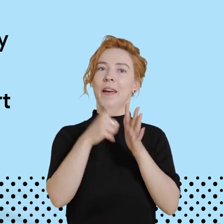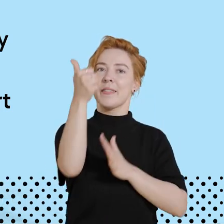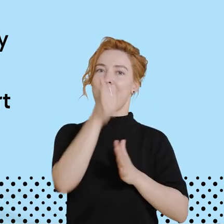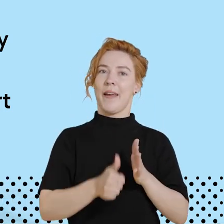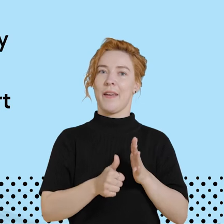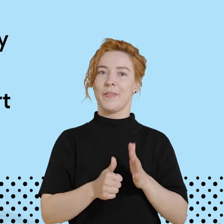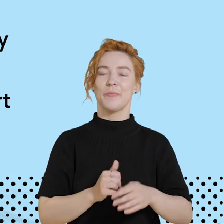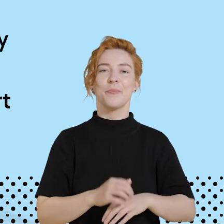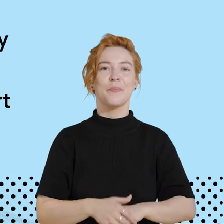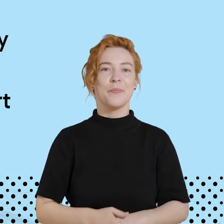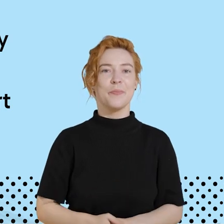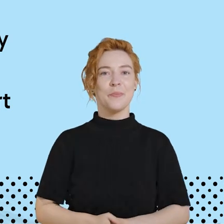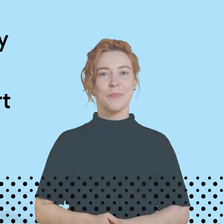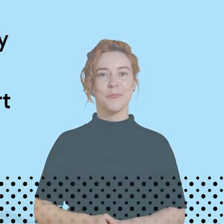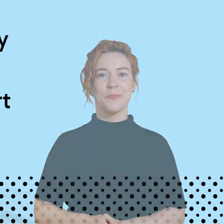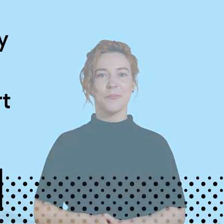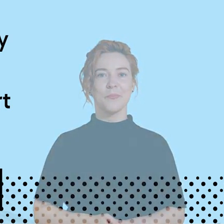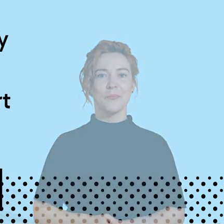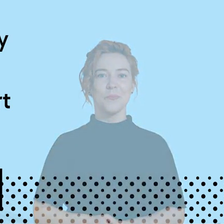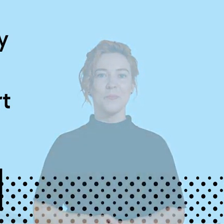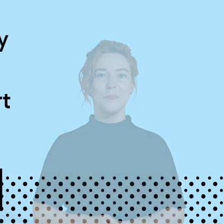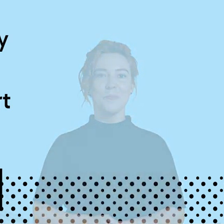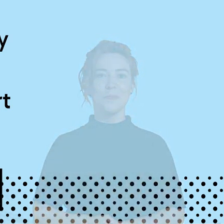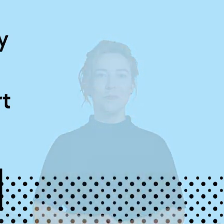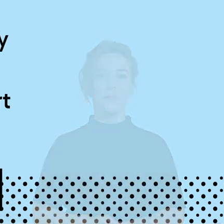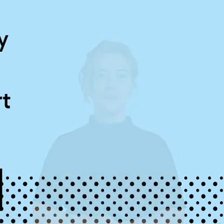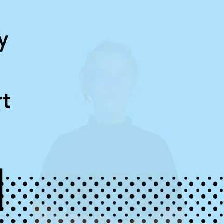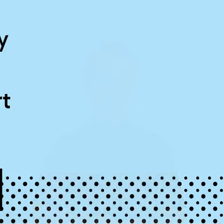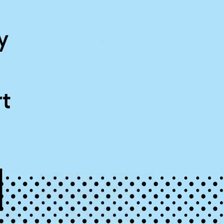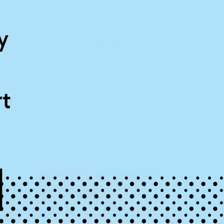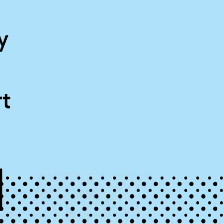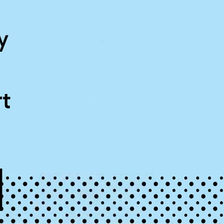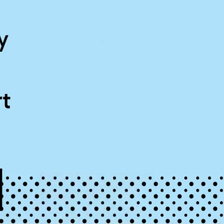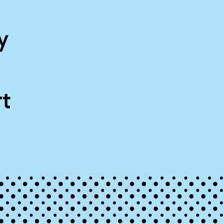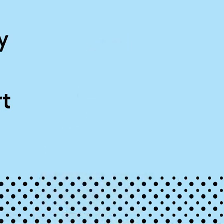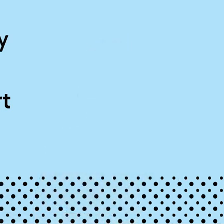The gallery is open 11am to 4pm Tuesday to Saturday during exhibition dates.